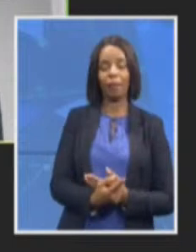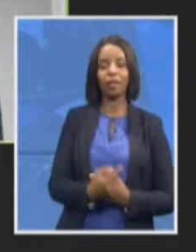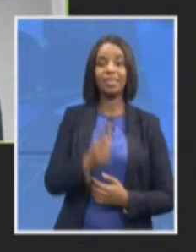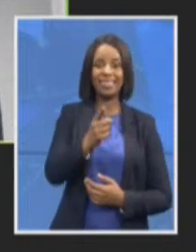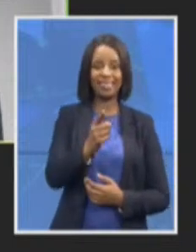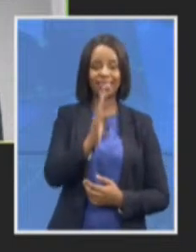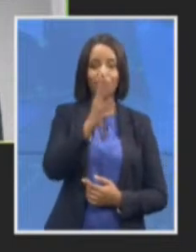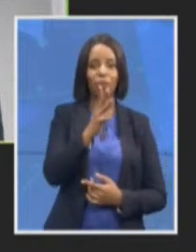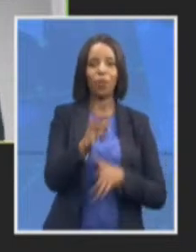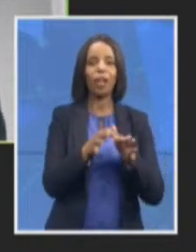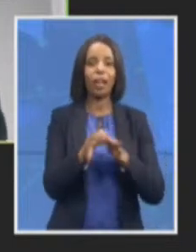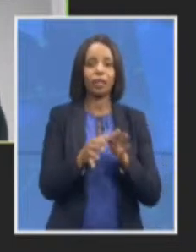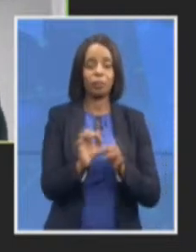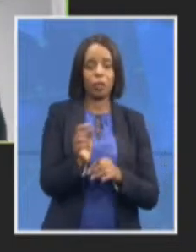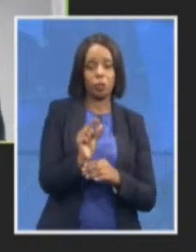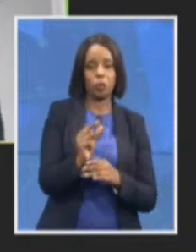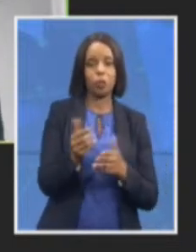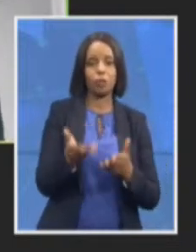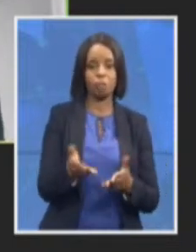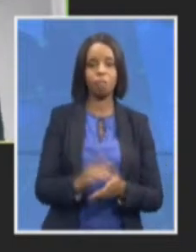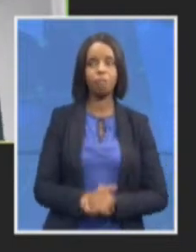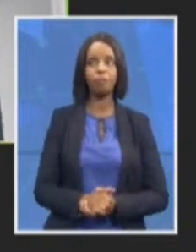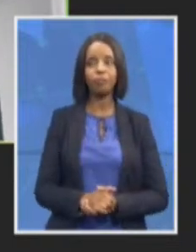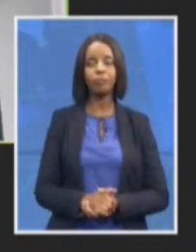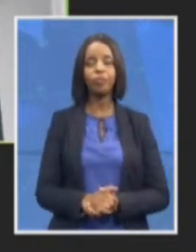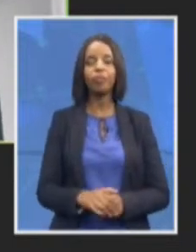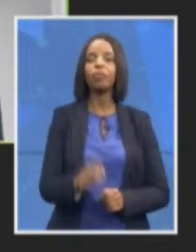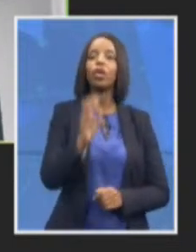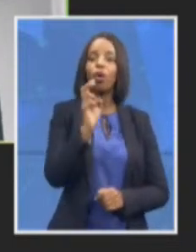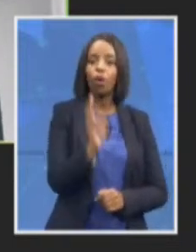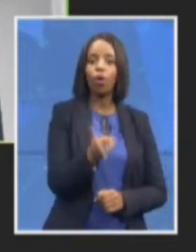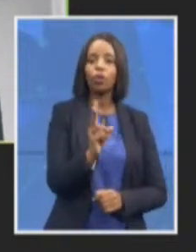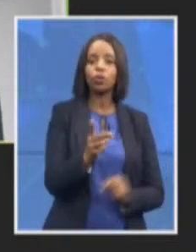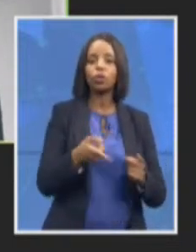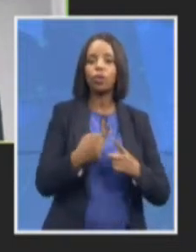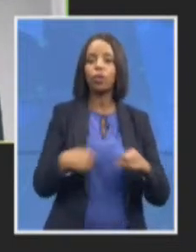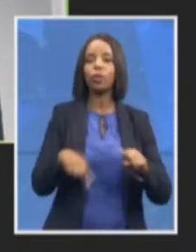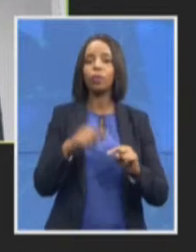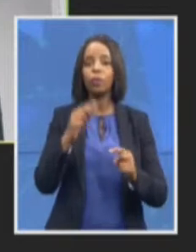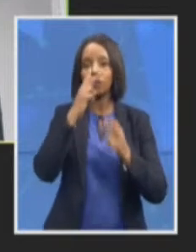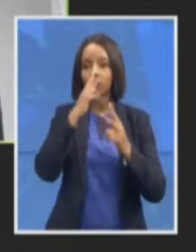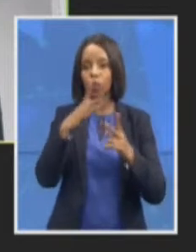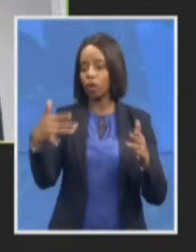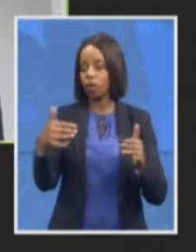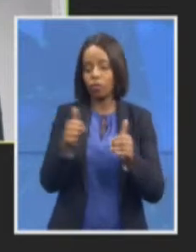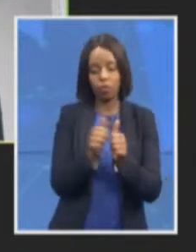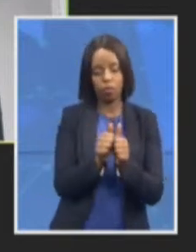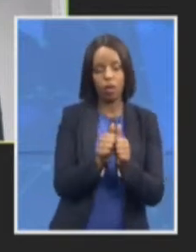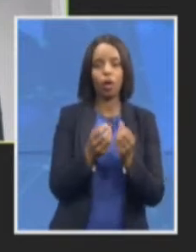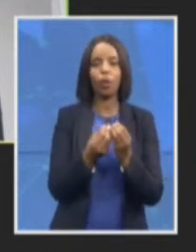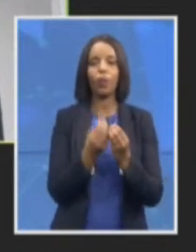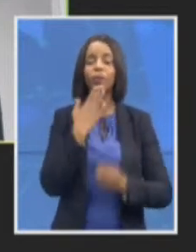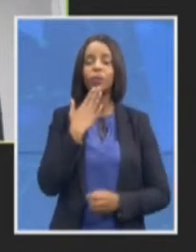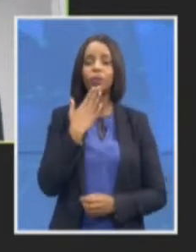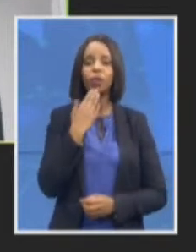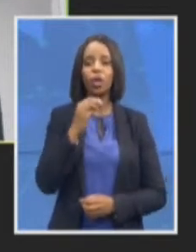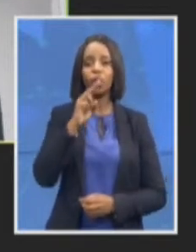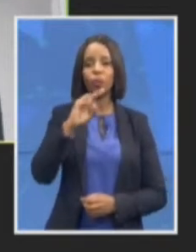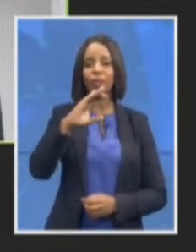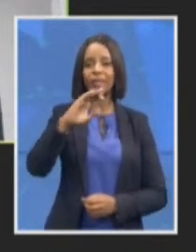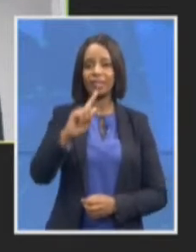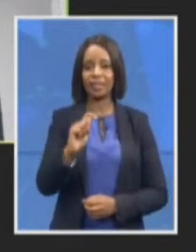we're also looking in a partnership with UCT and Oxford University to have an advanced management and leadership training